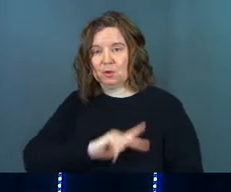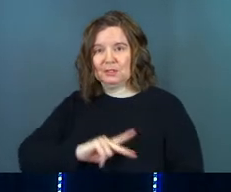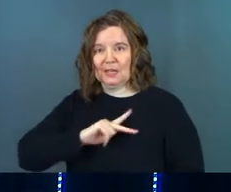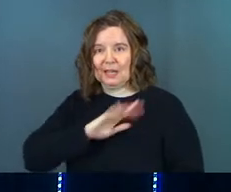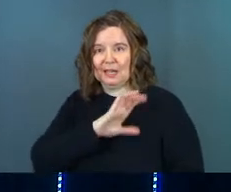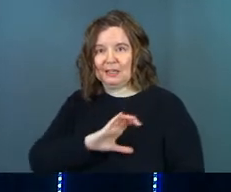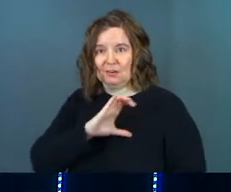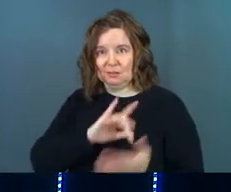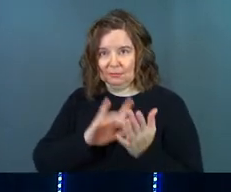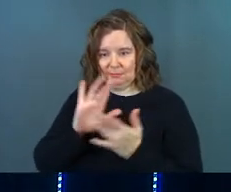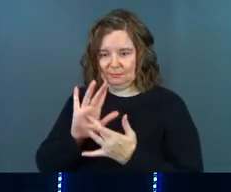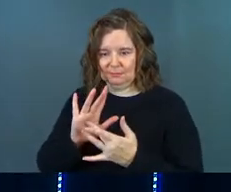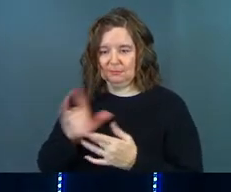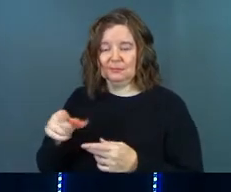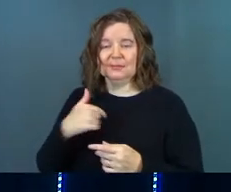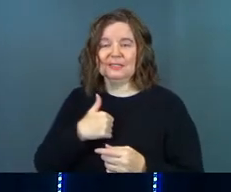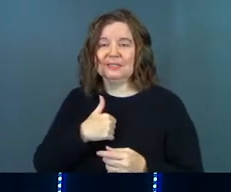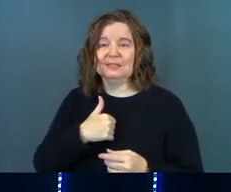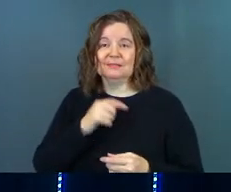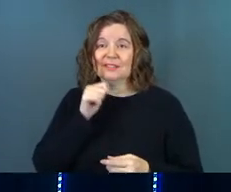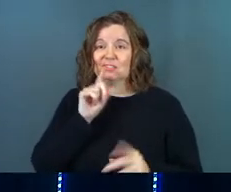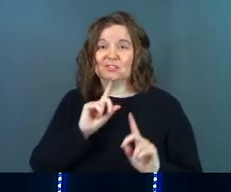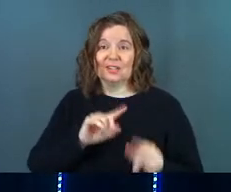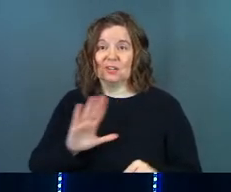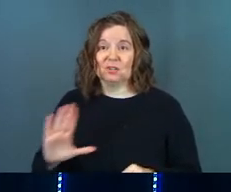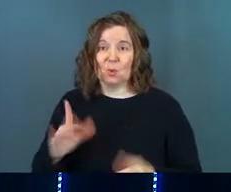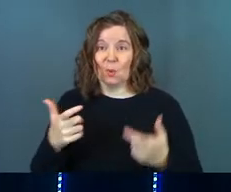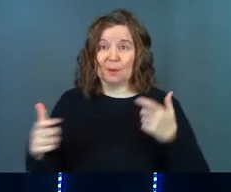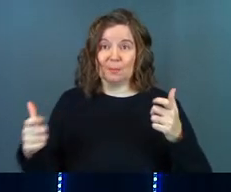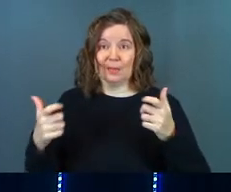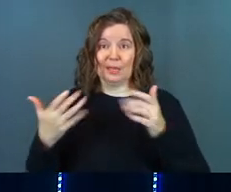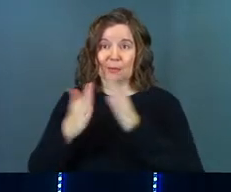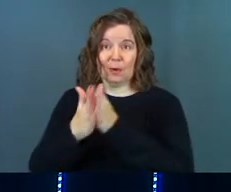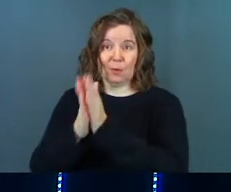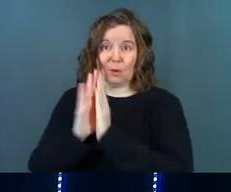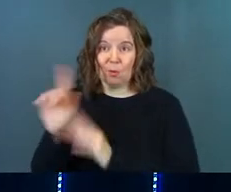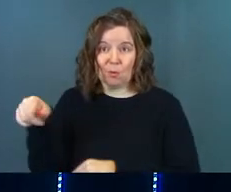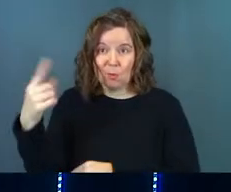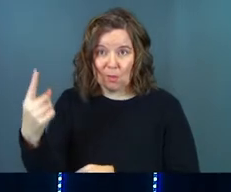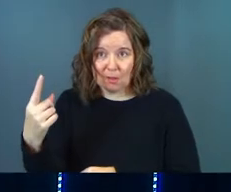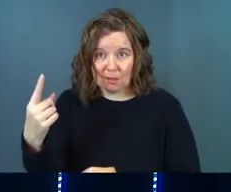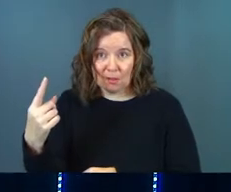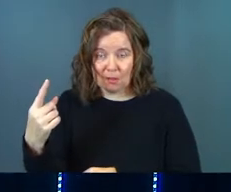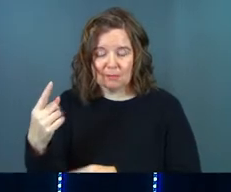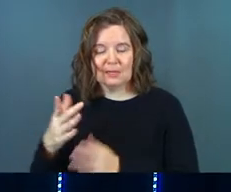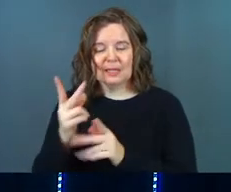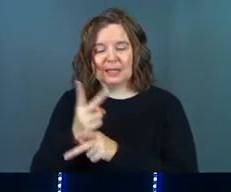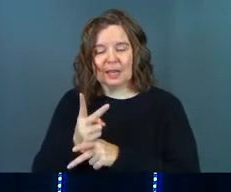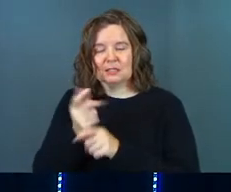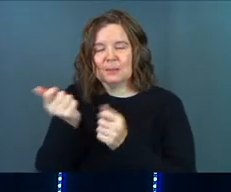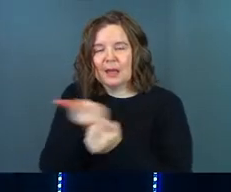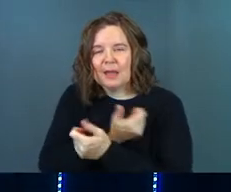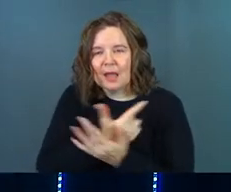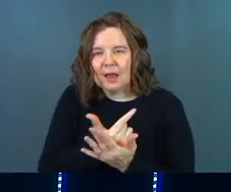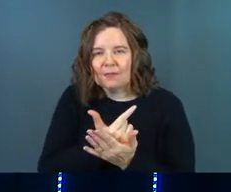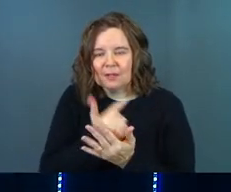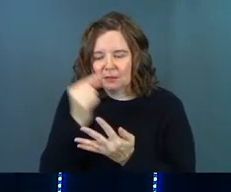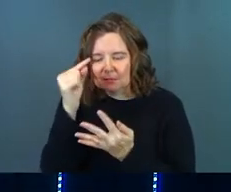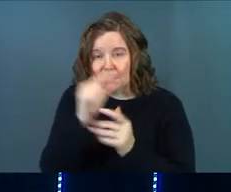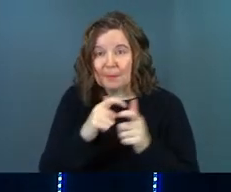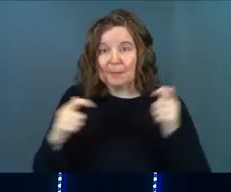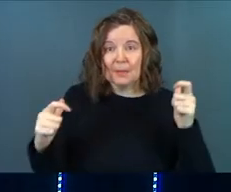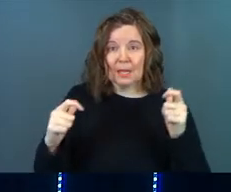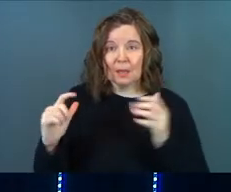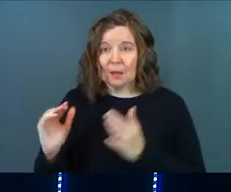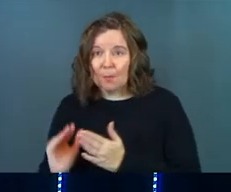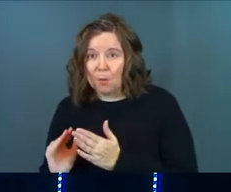and character of Jesus is he doesn't just answer your big prayer requests today. He cares about everything in your life.